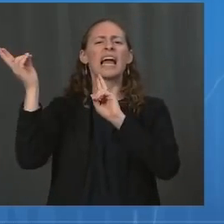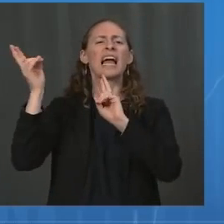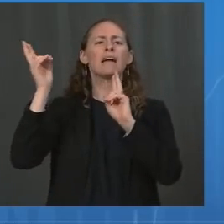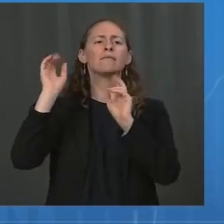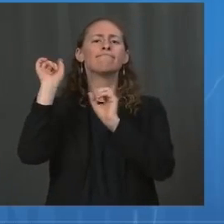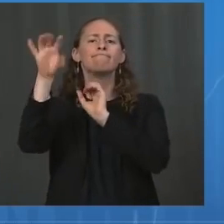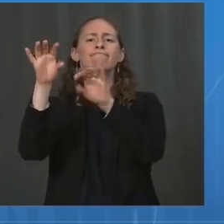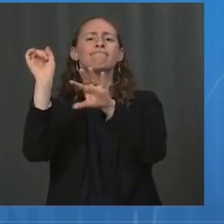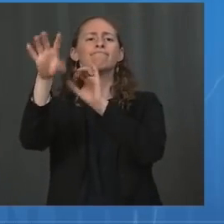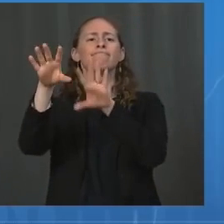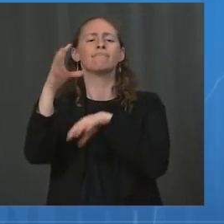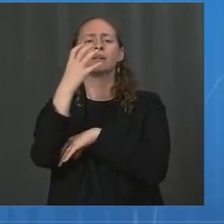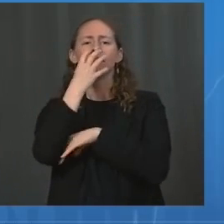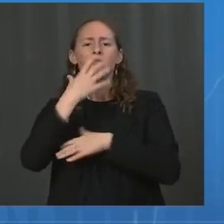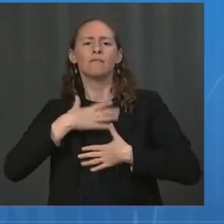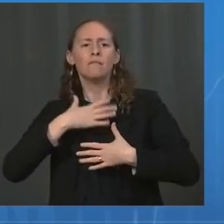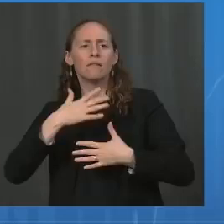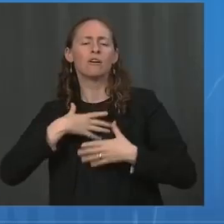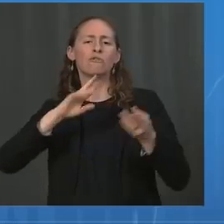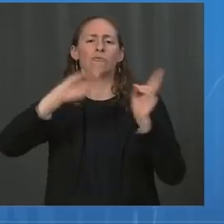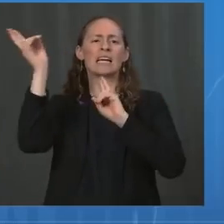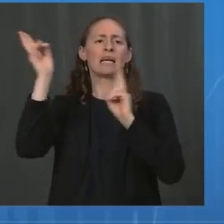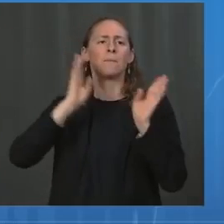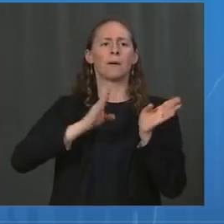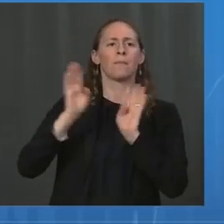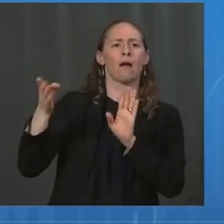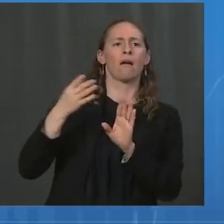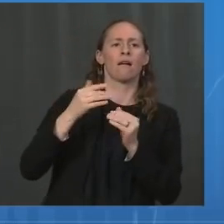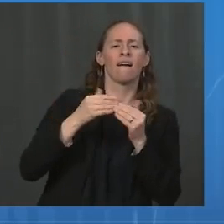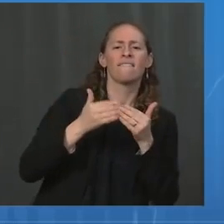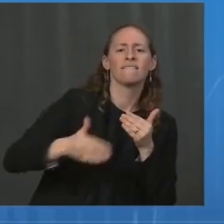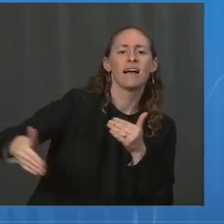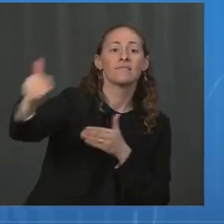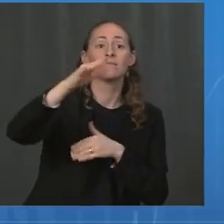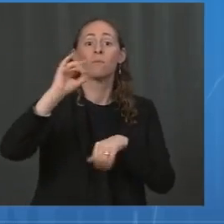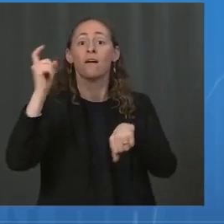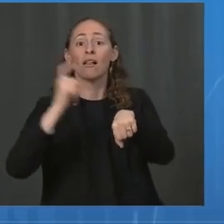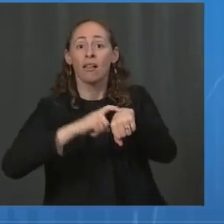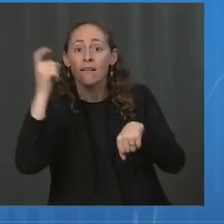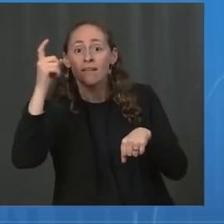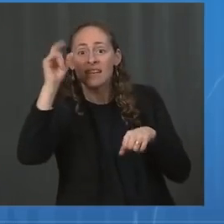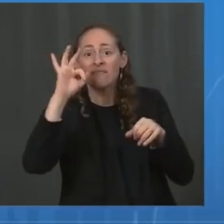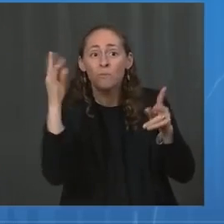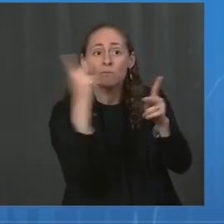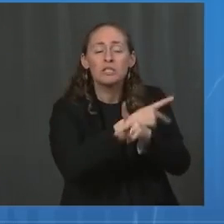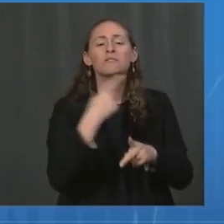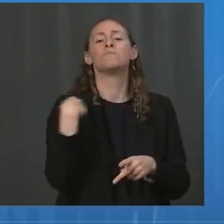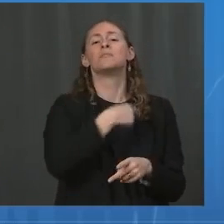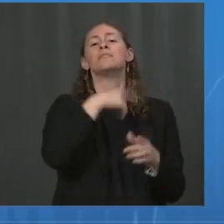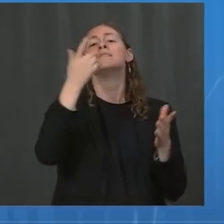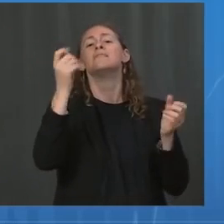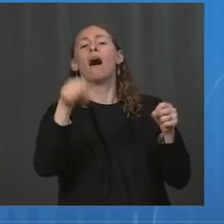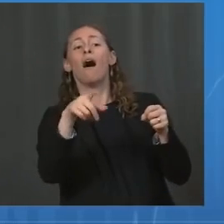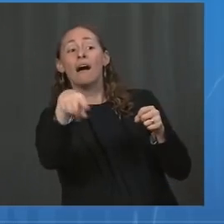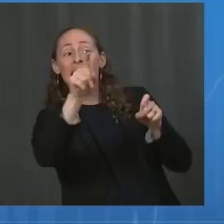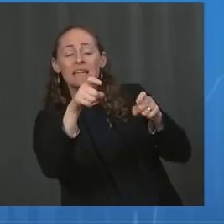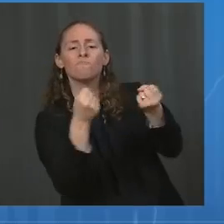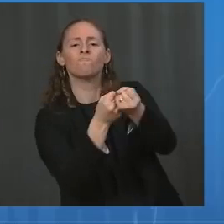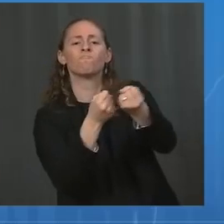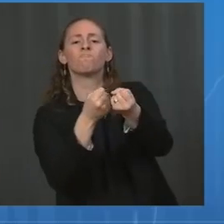systems in these states as they respond to Delta. Our personnel remained on the ground